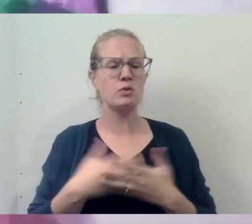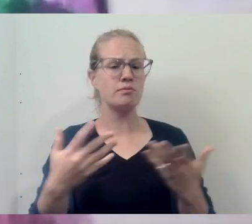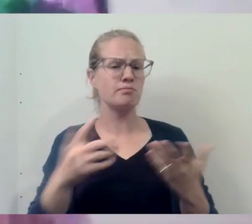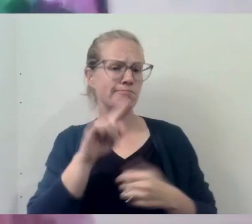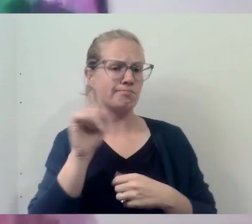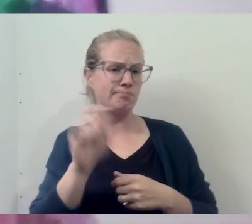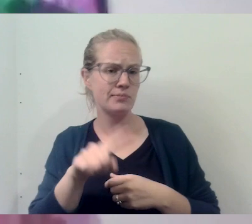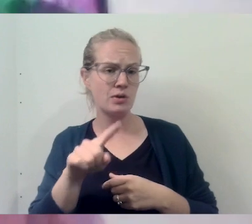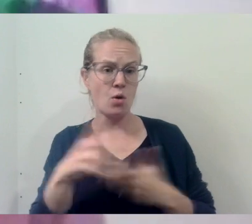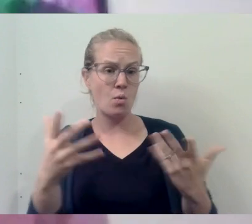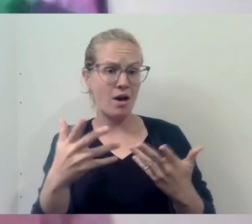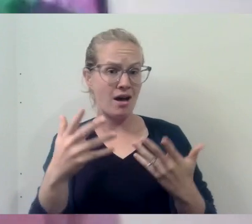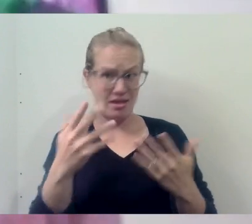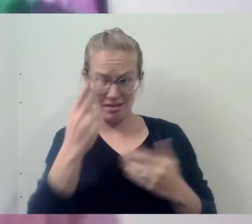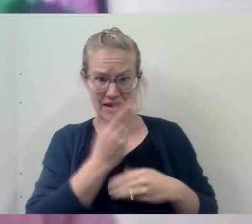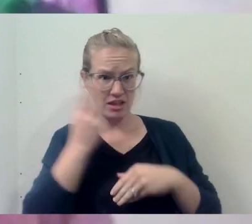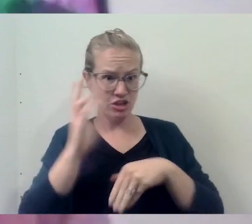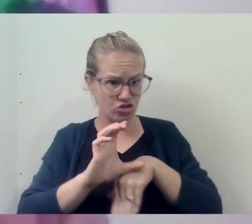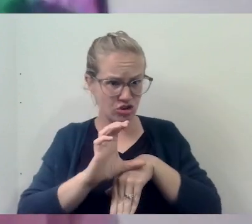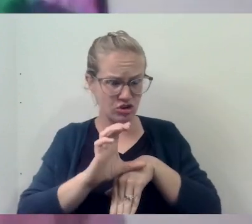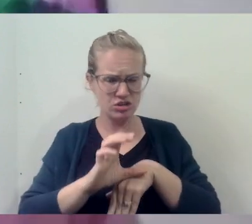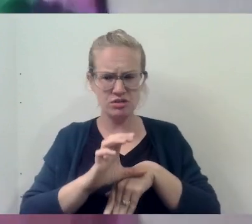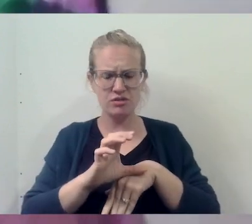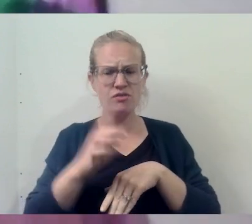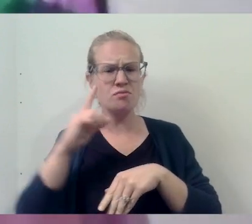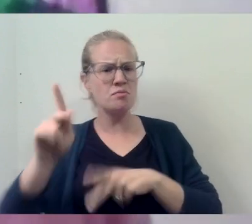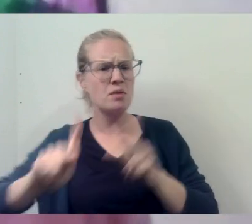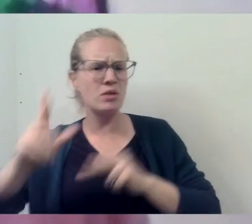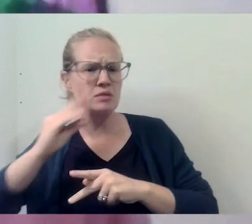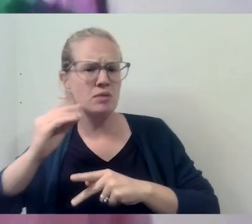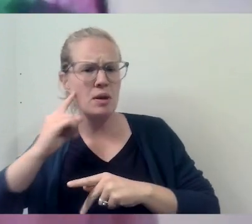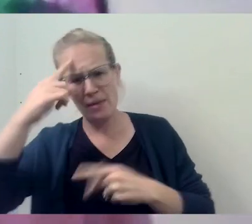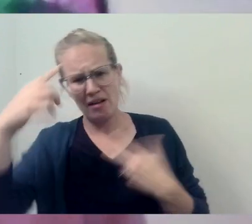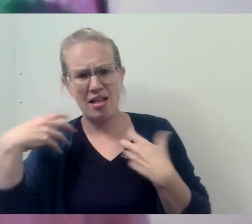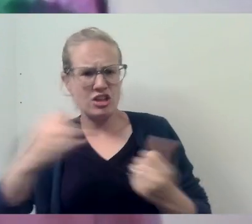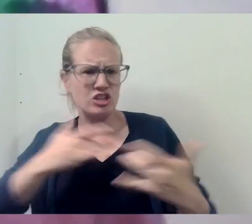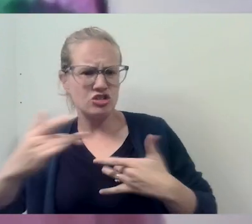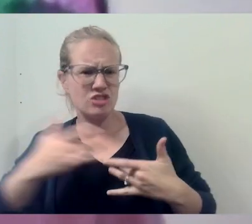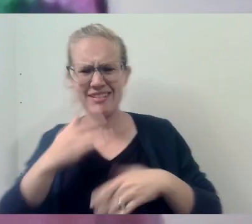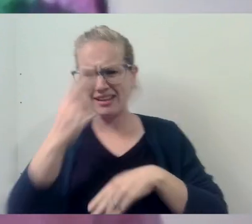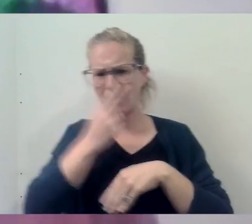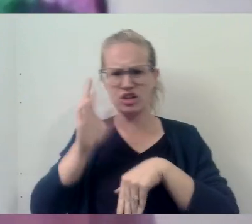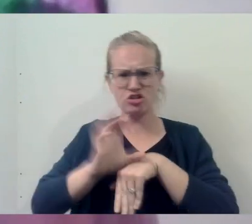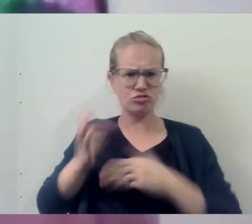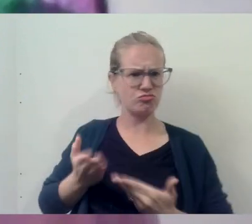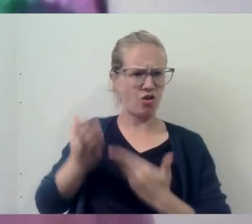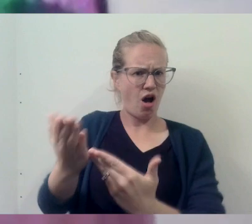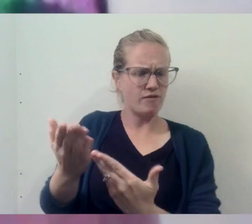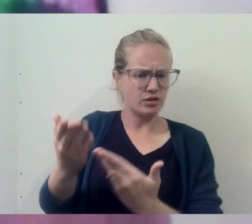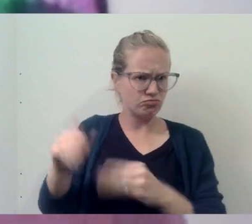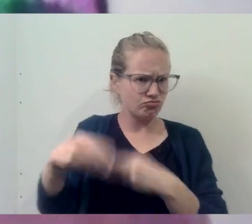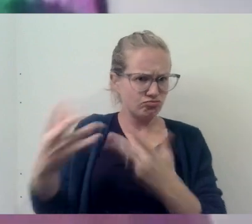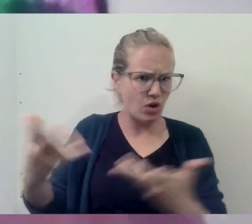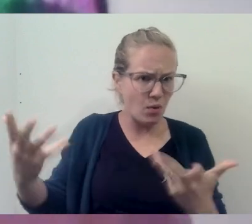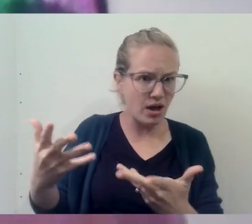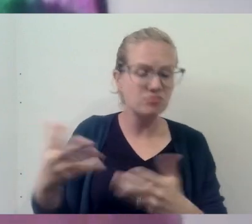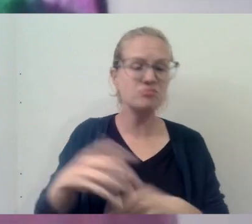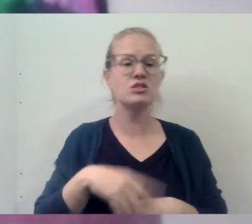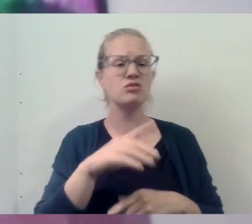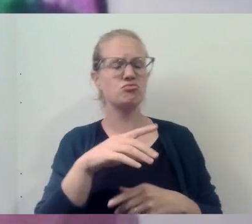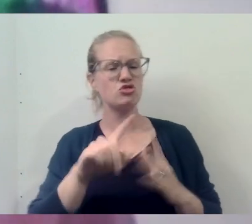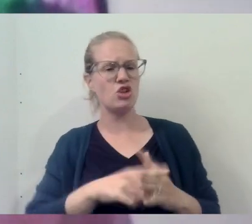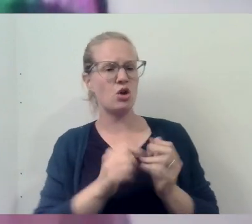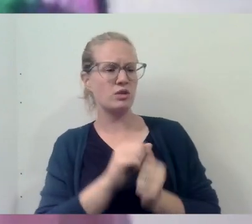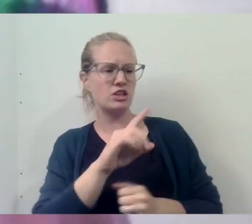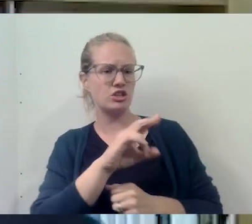Church have to offer people experiencing mental health concerns? Dr. Plann, why don't you start, and then we'll bring it over to Father Innocent after